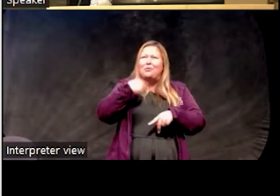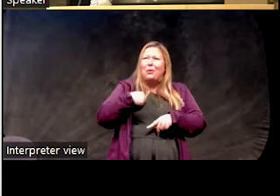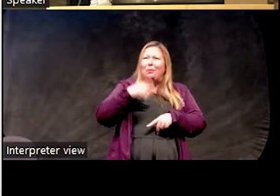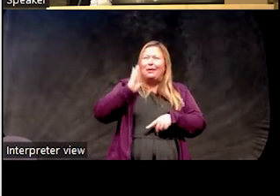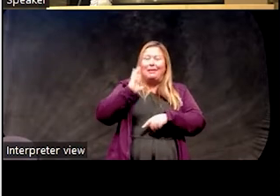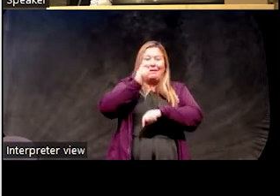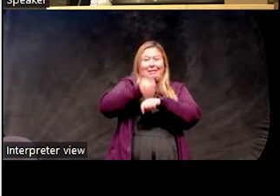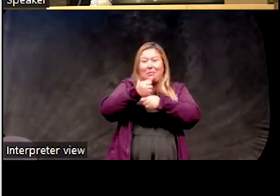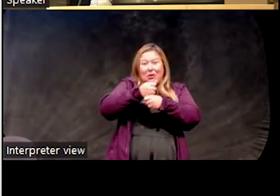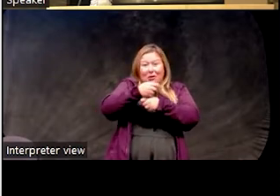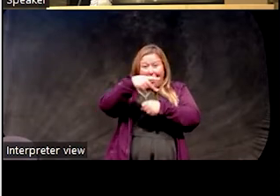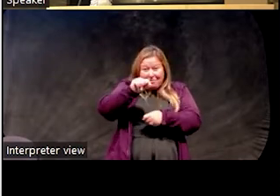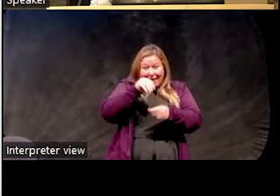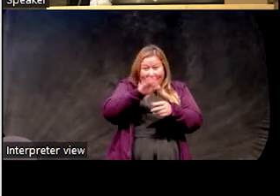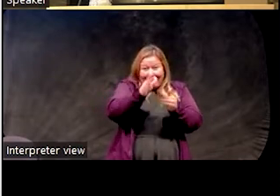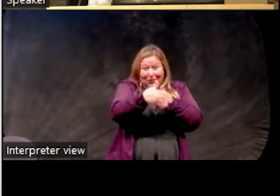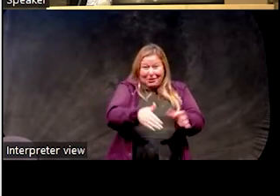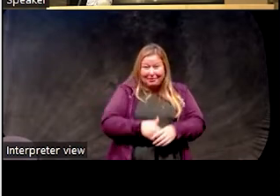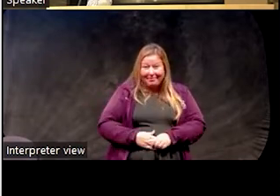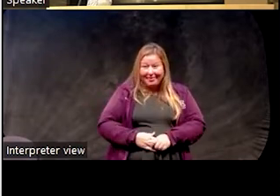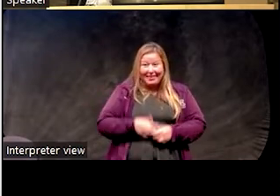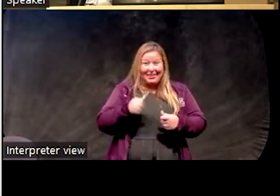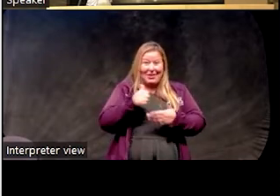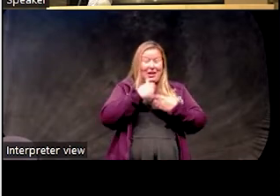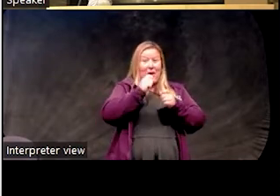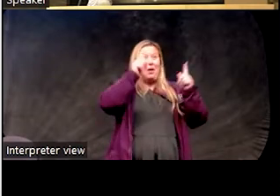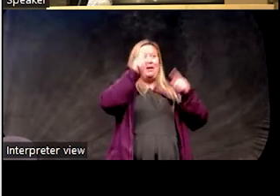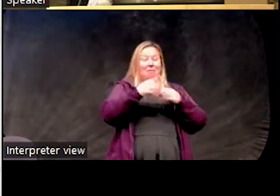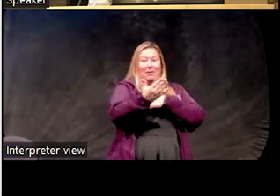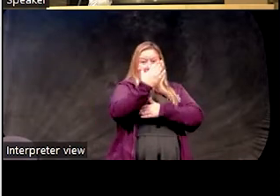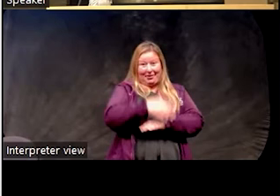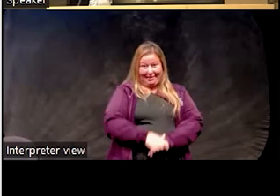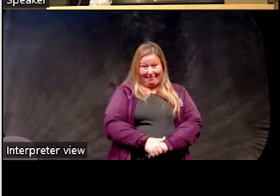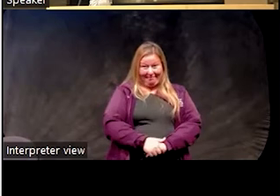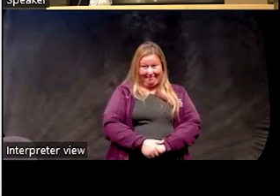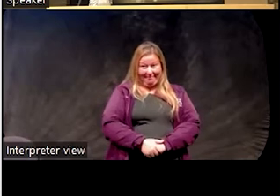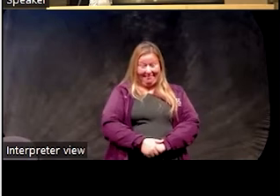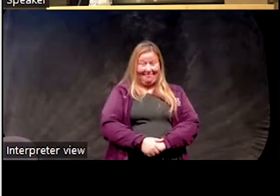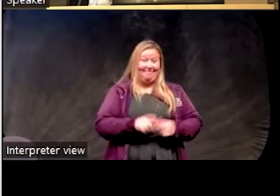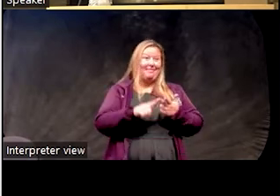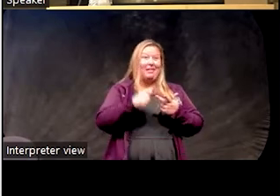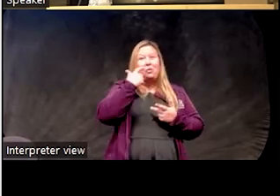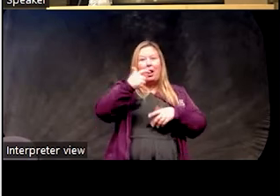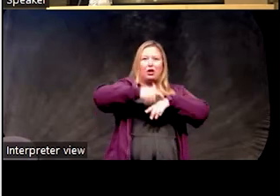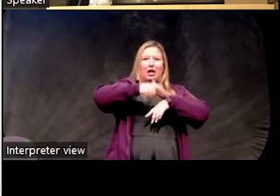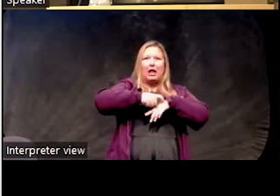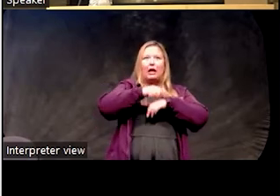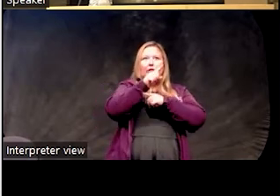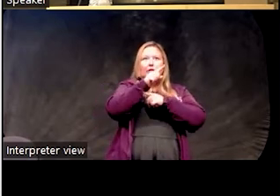set up their coffee pot in their room, you know, a way to try to help wake them up and stuff. They're watching a clock.